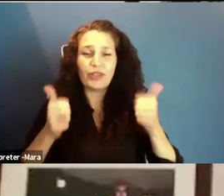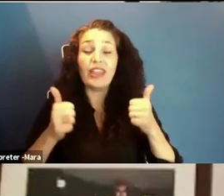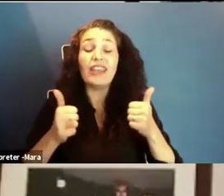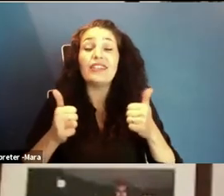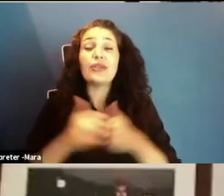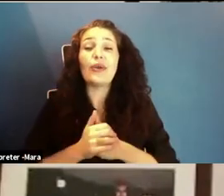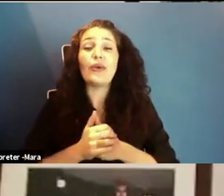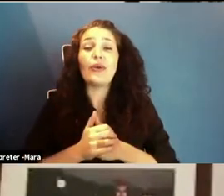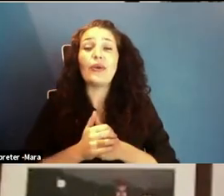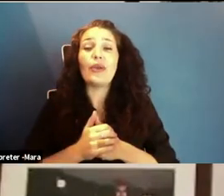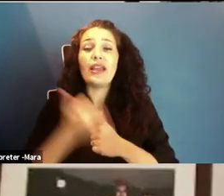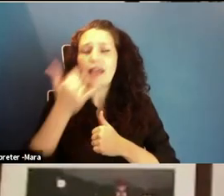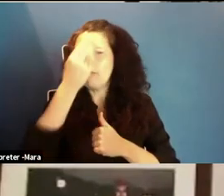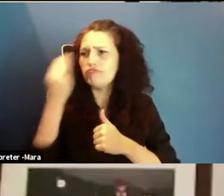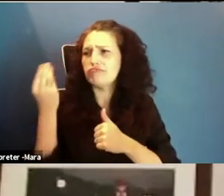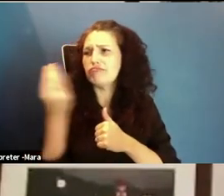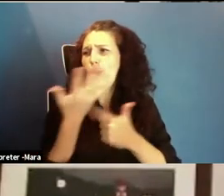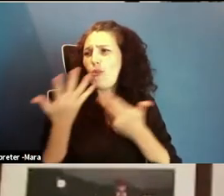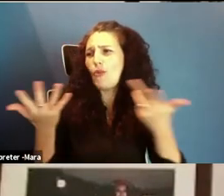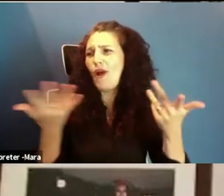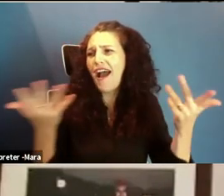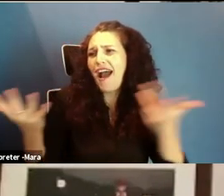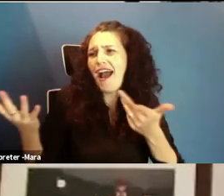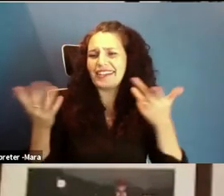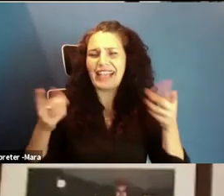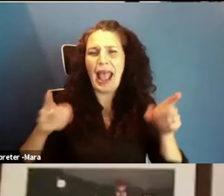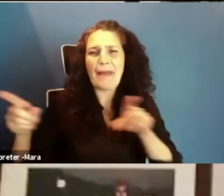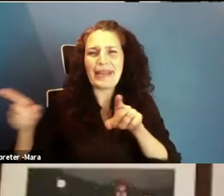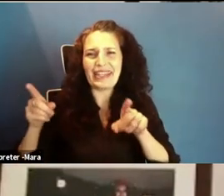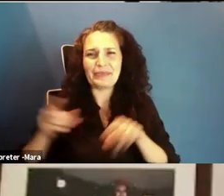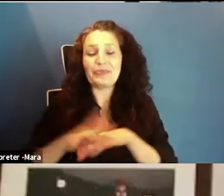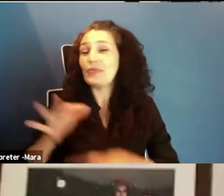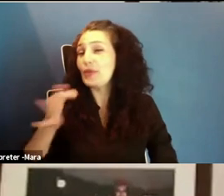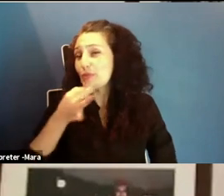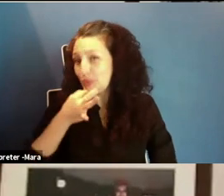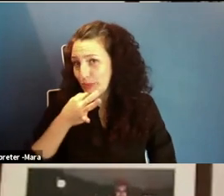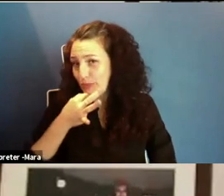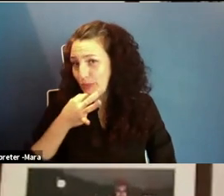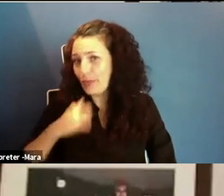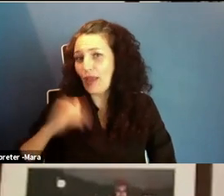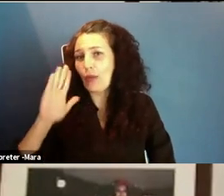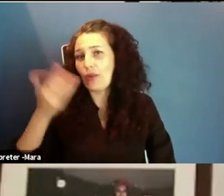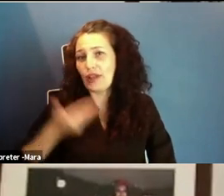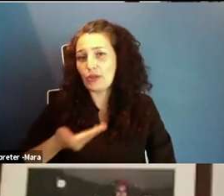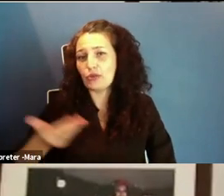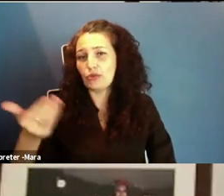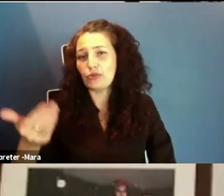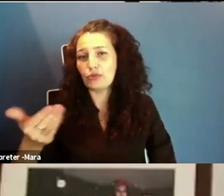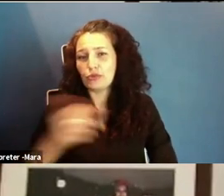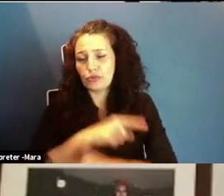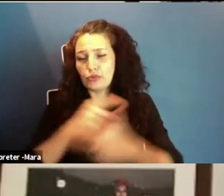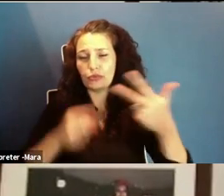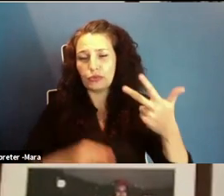to give everybody a sense of what's going to happen. In a moment, I am going to introduce all three of our